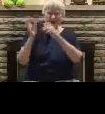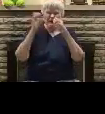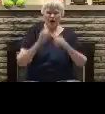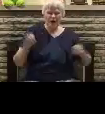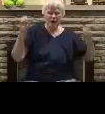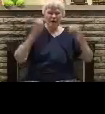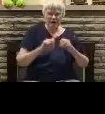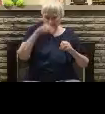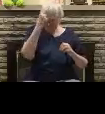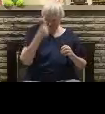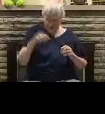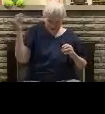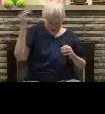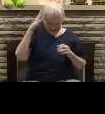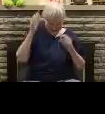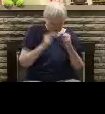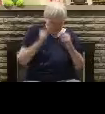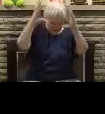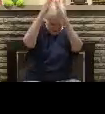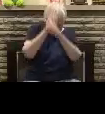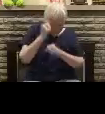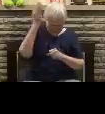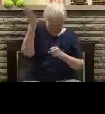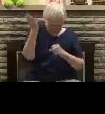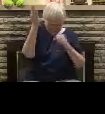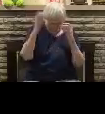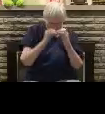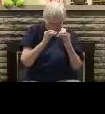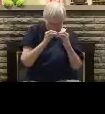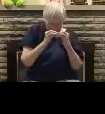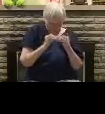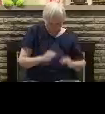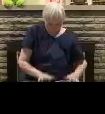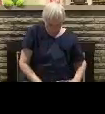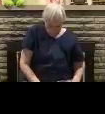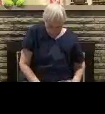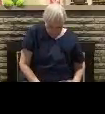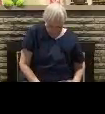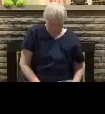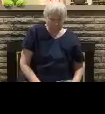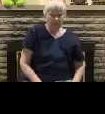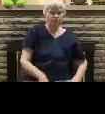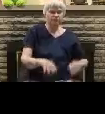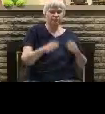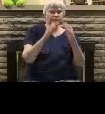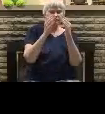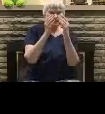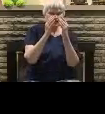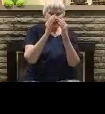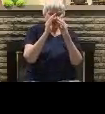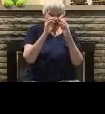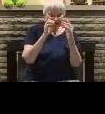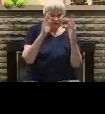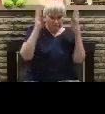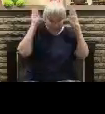precious Jesus Oh, Lord, praise Him, Lord Go ahead and play for